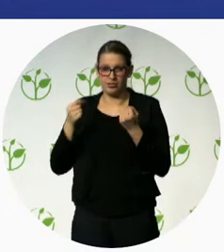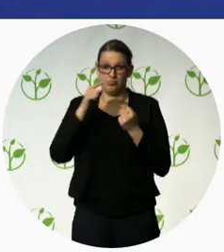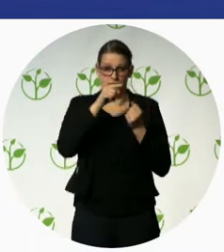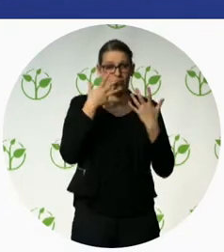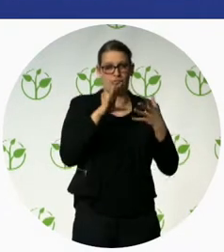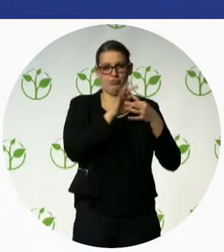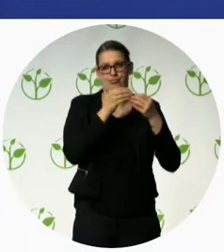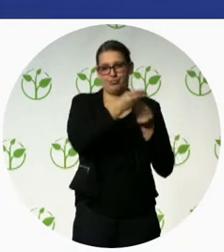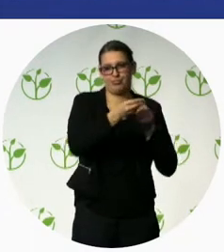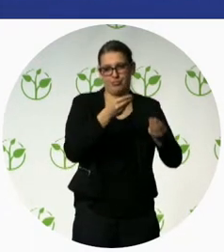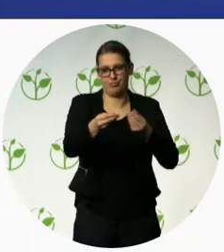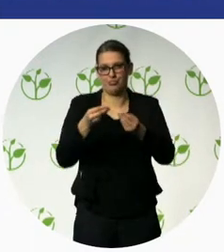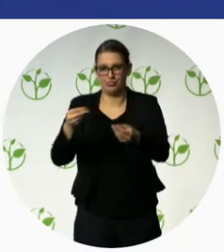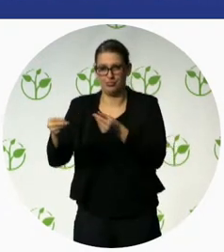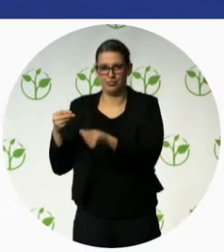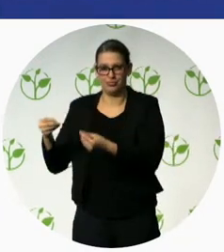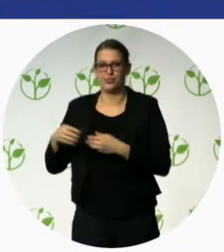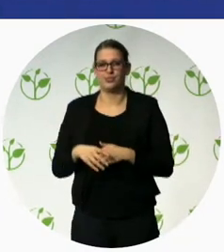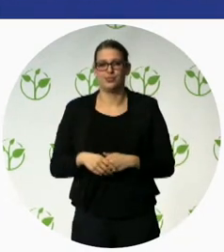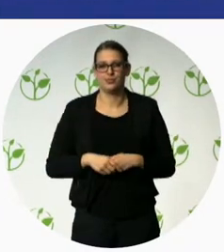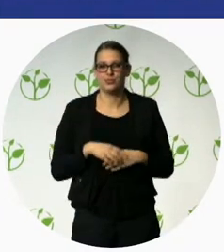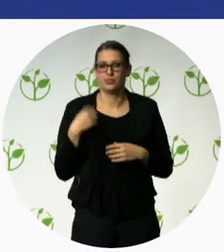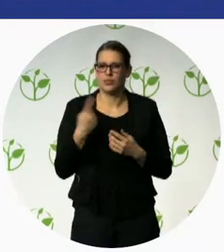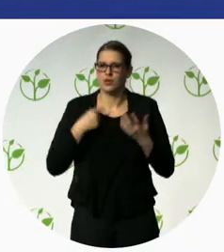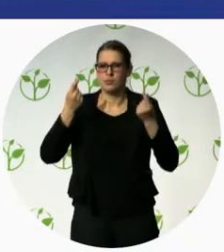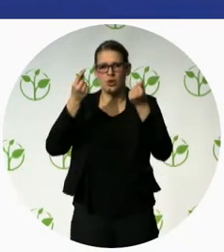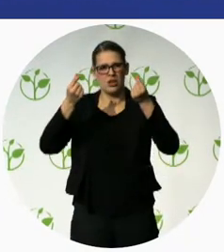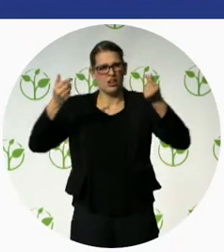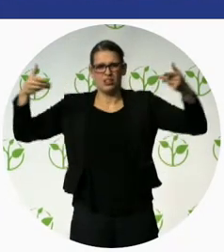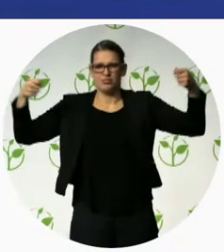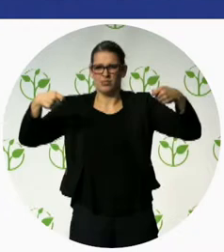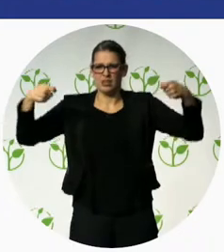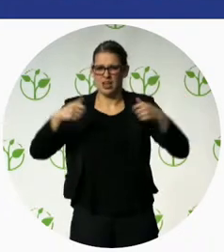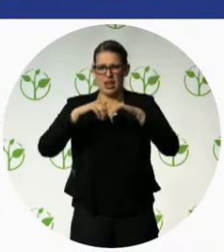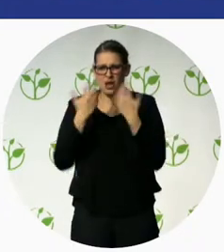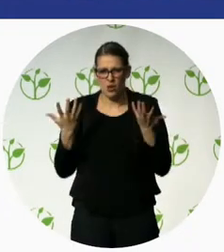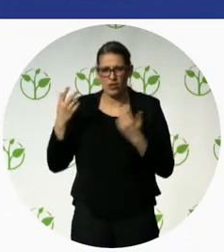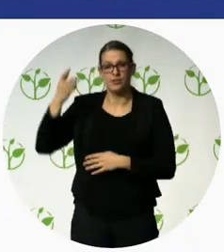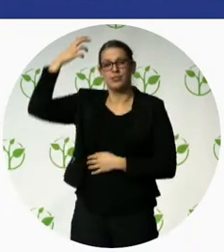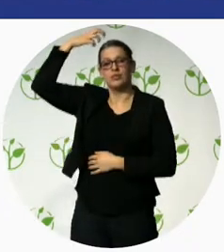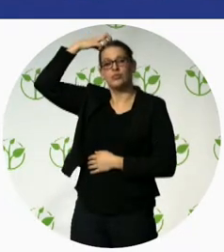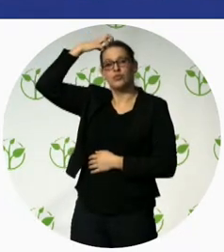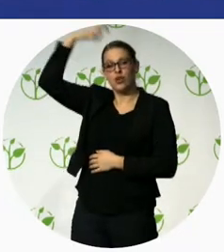we get our funding from the government from corporates from individuals and research grants